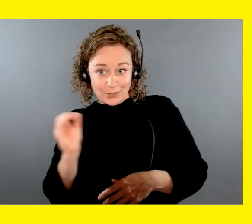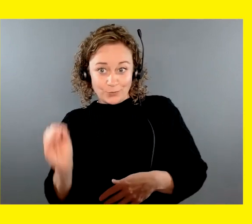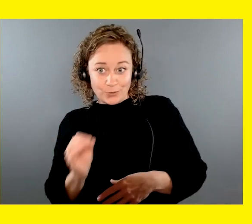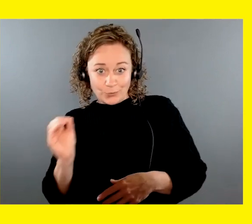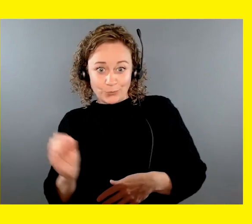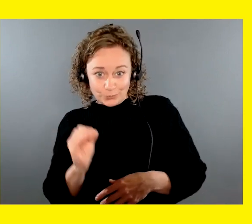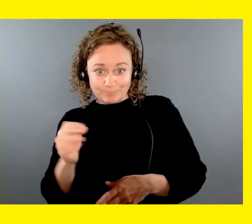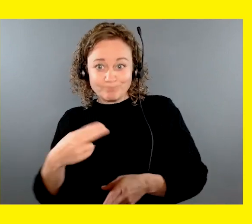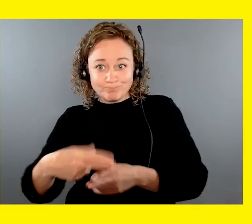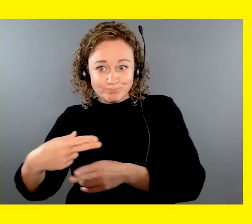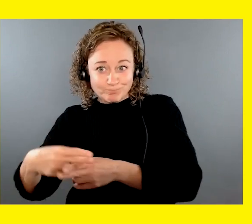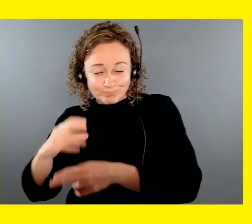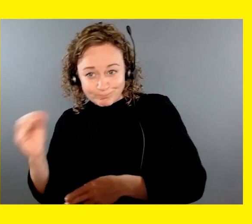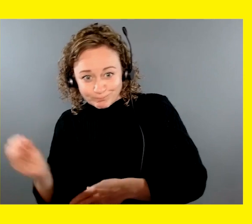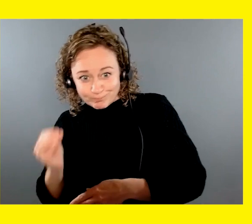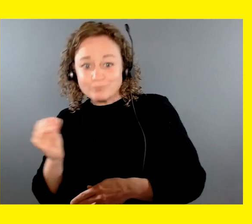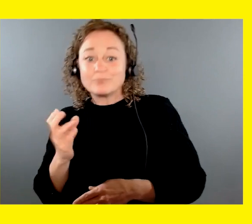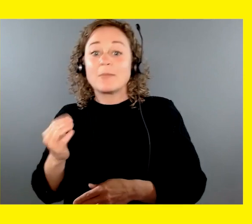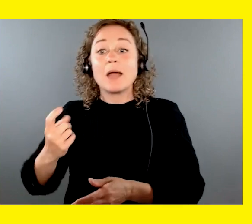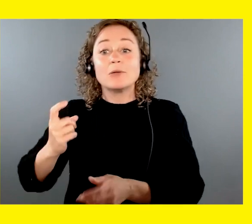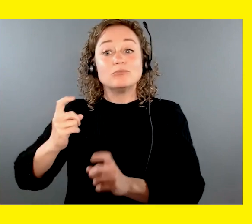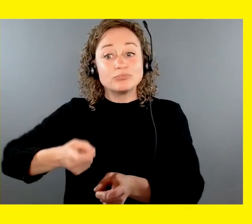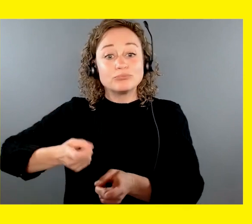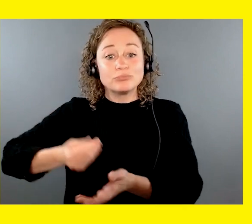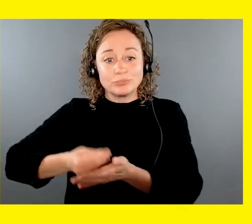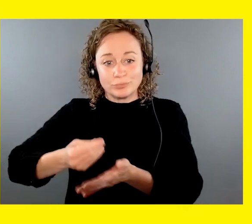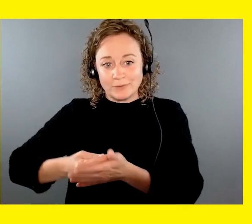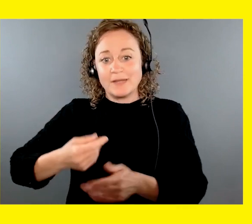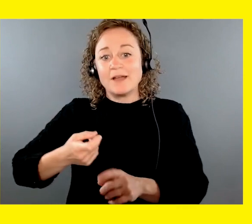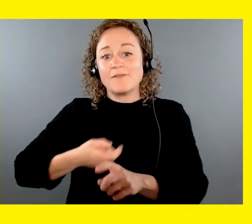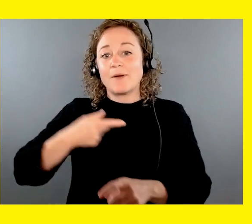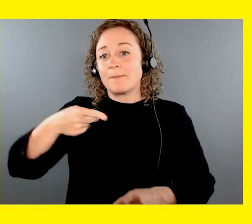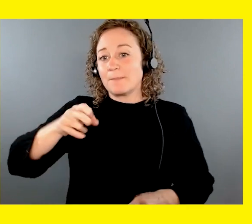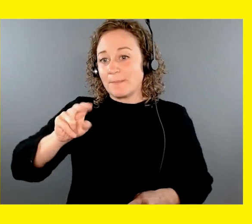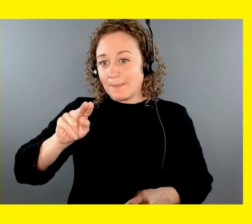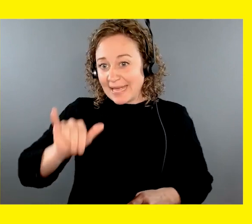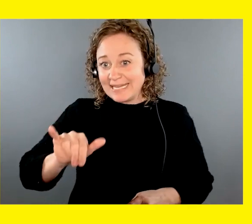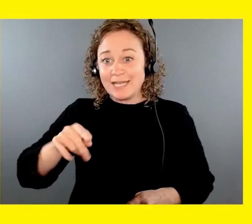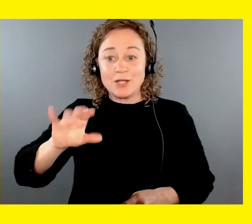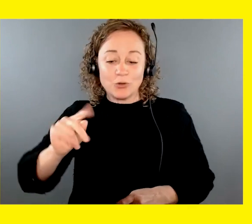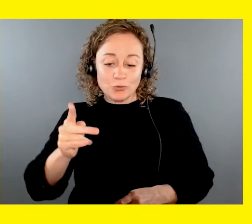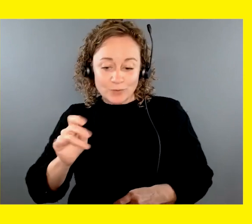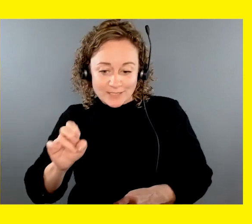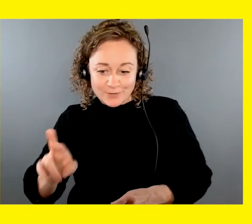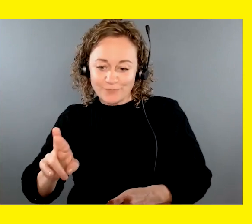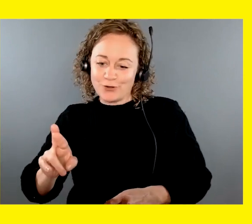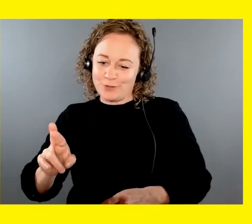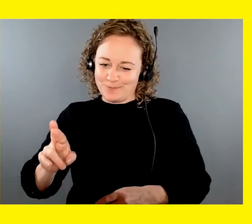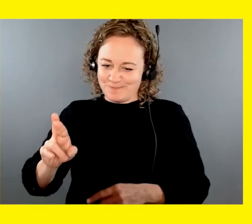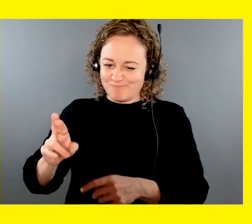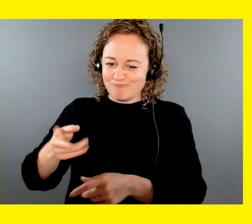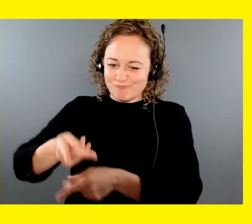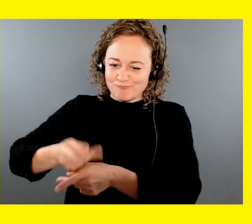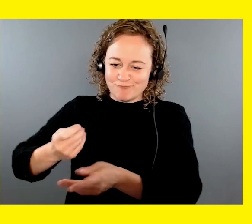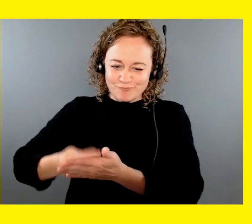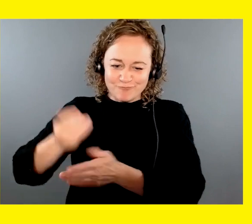Ontario and generously sponsored by Penny, Elizabeth and Christopher Finneran. Congratulations, Alison and Rufus.